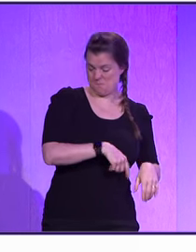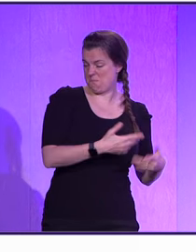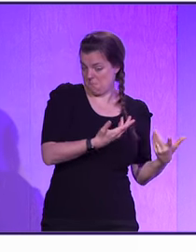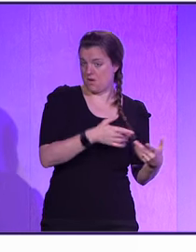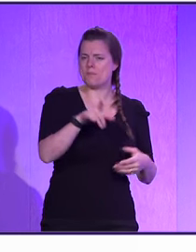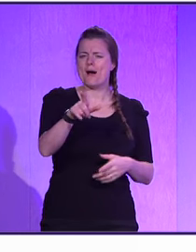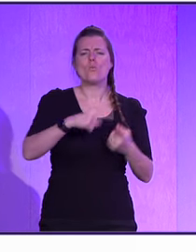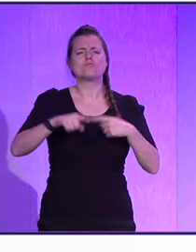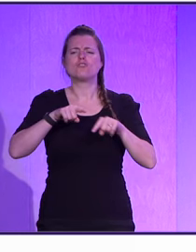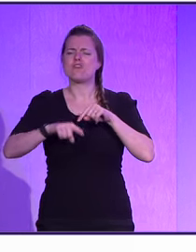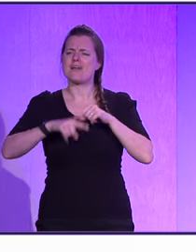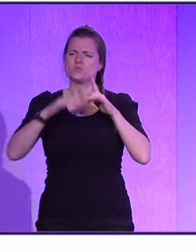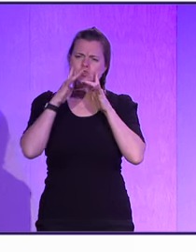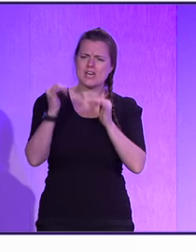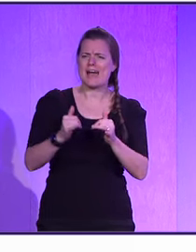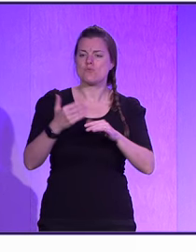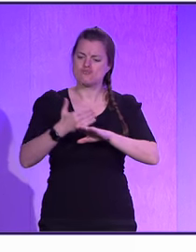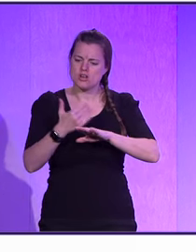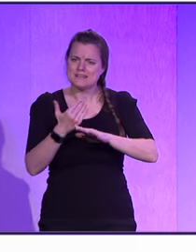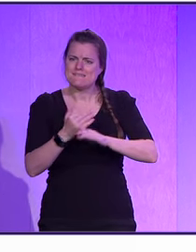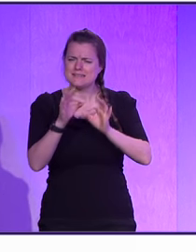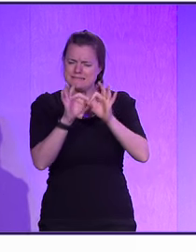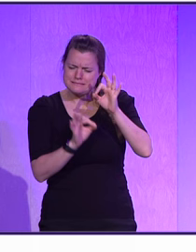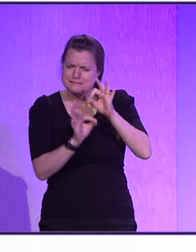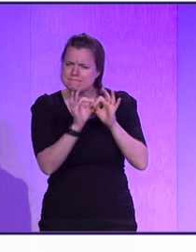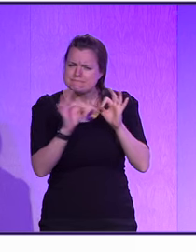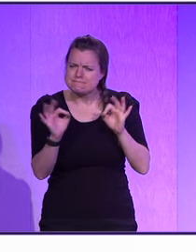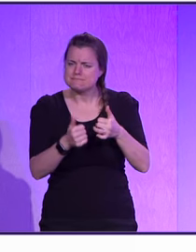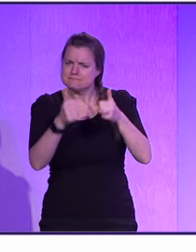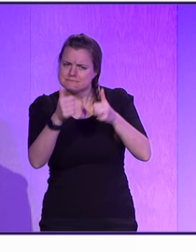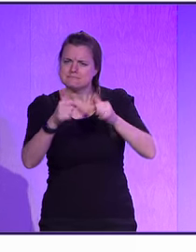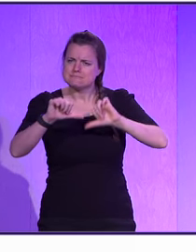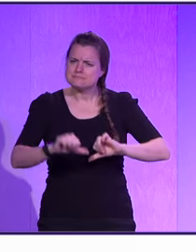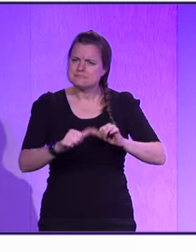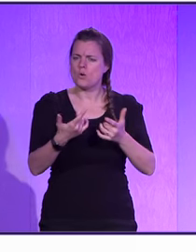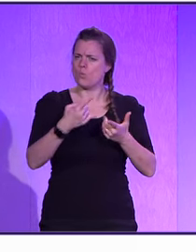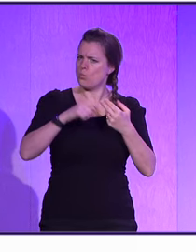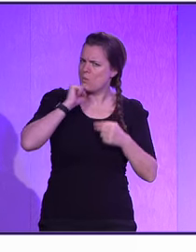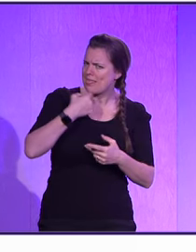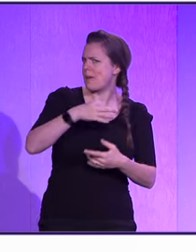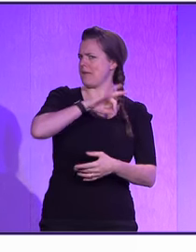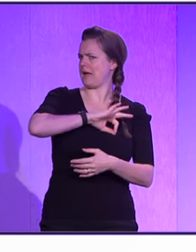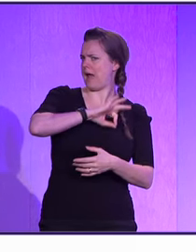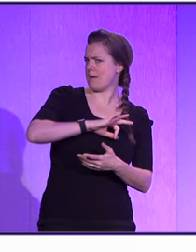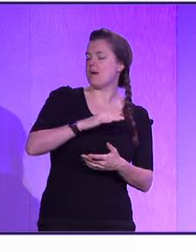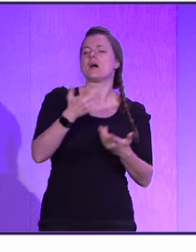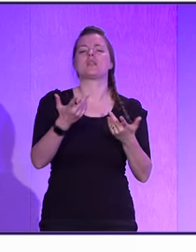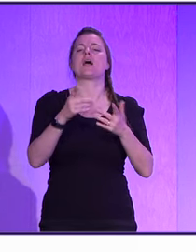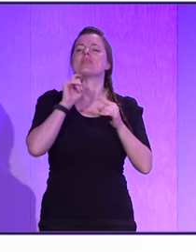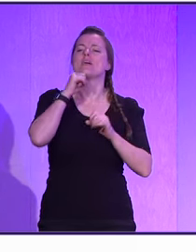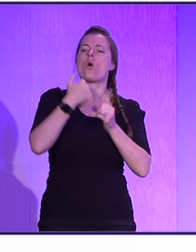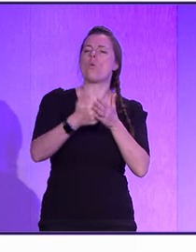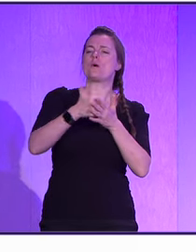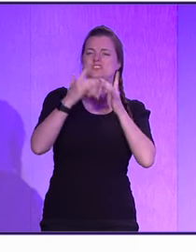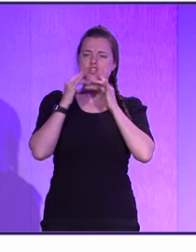measurement of productivity. Will we have a gain? You know, there's different ways of comparing this, whether, you know, team A is